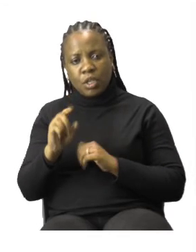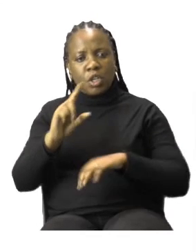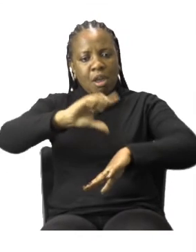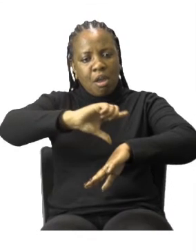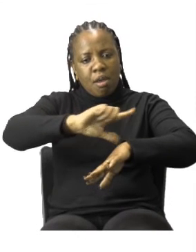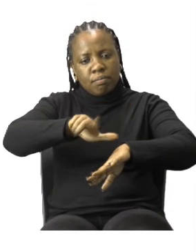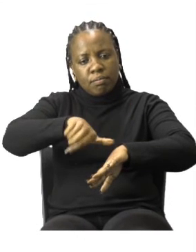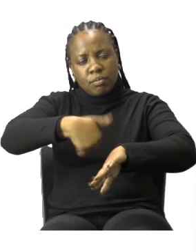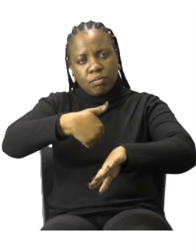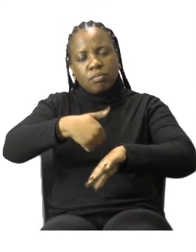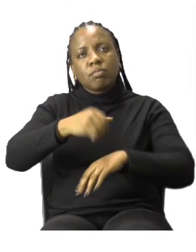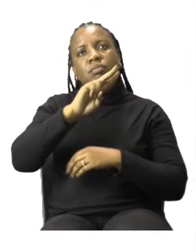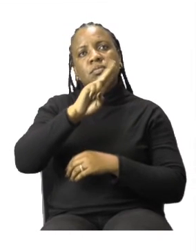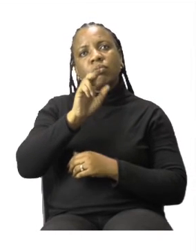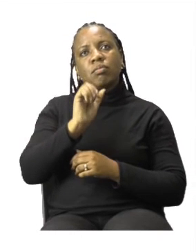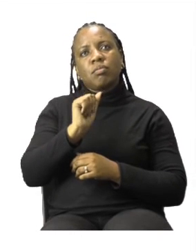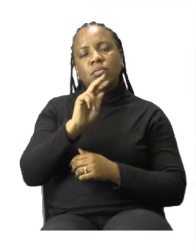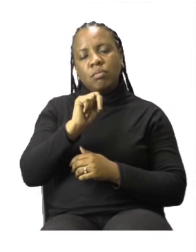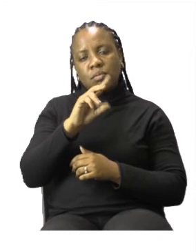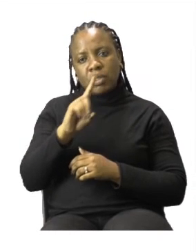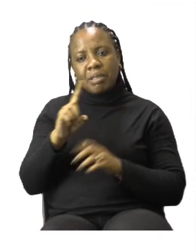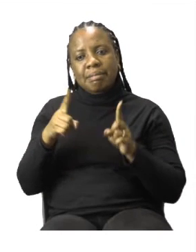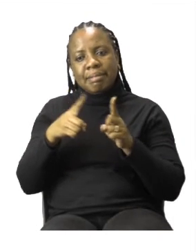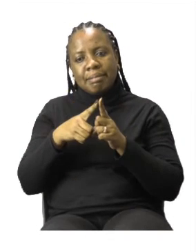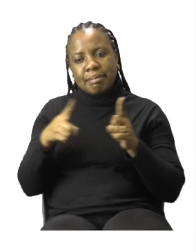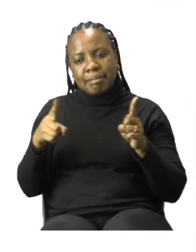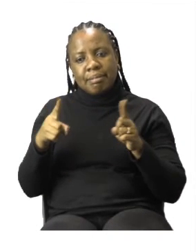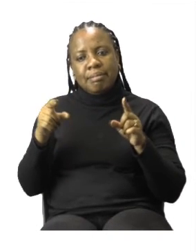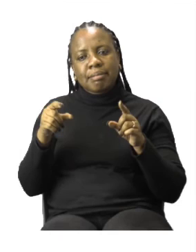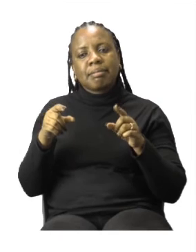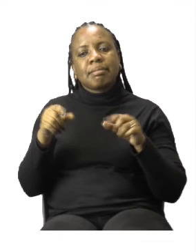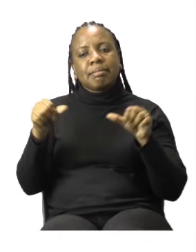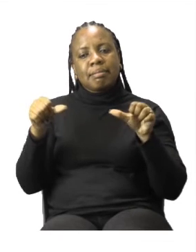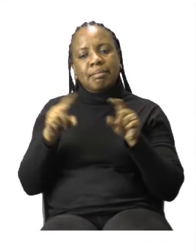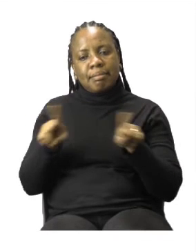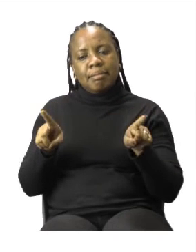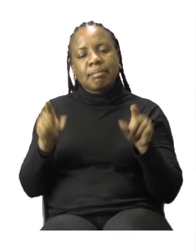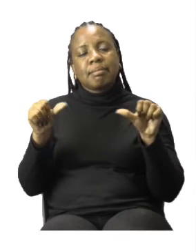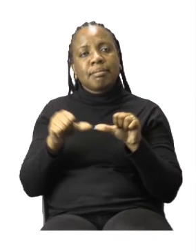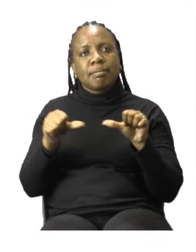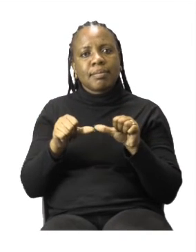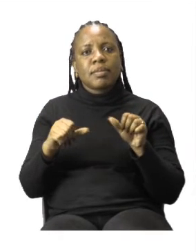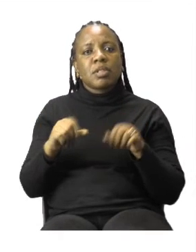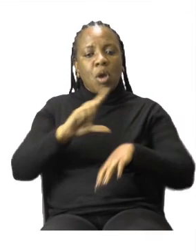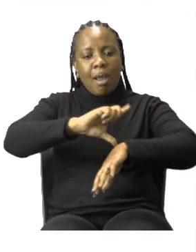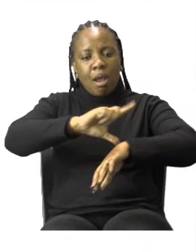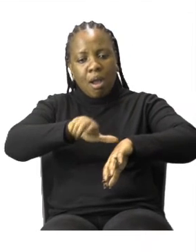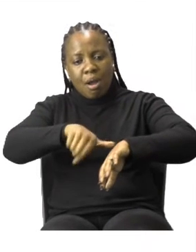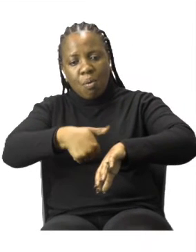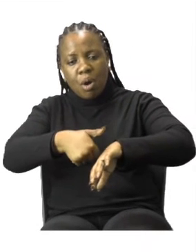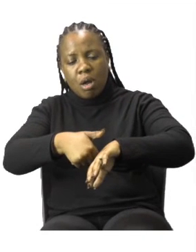identify them. We are going to do the last 2 at the top for number 1.